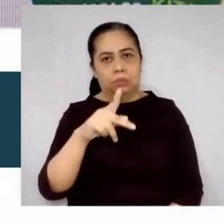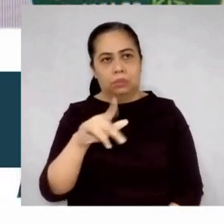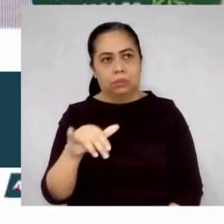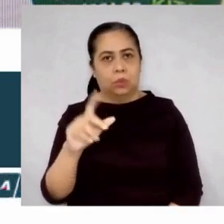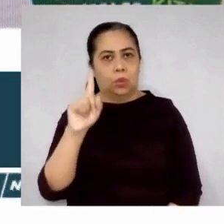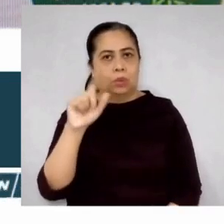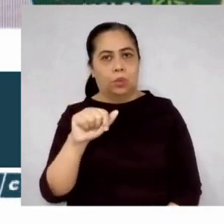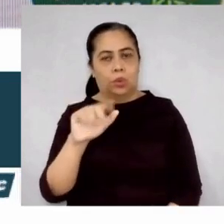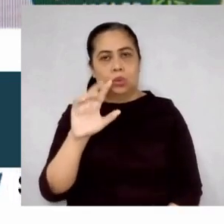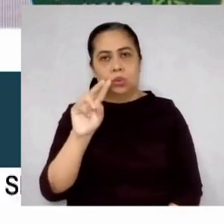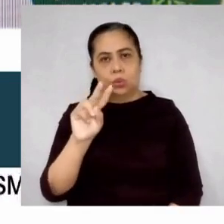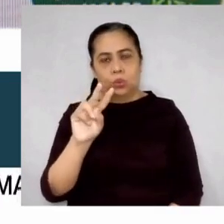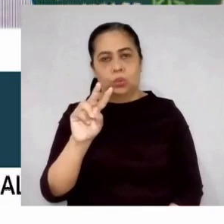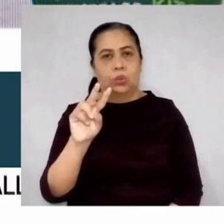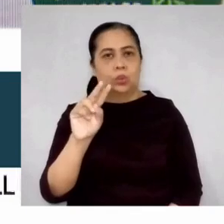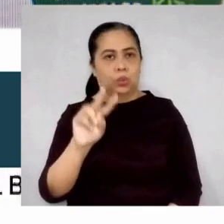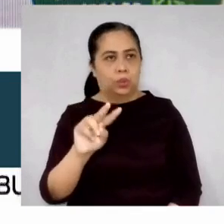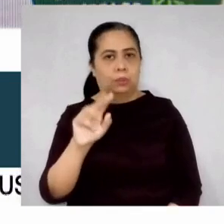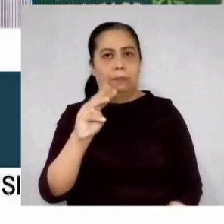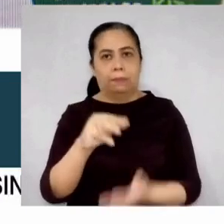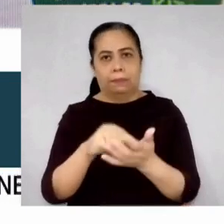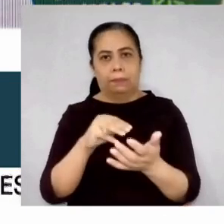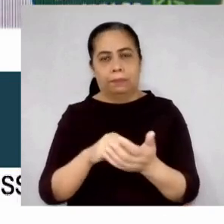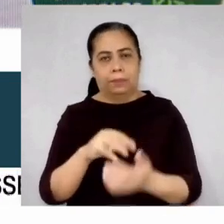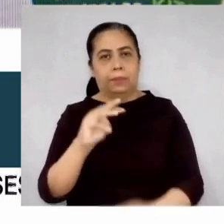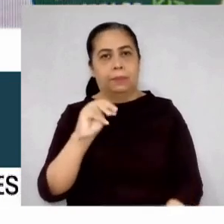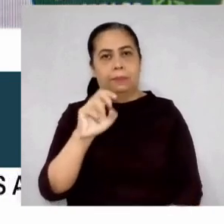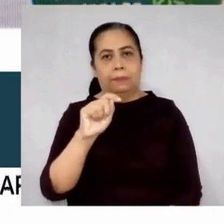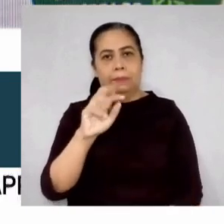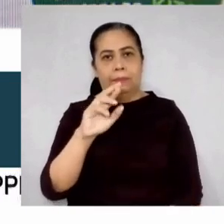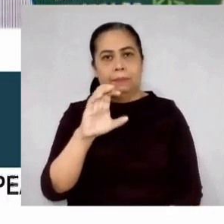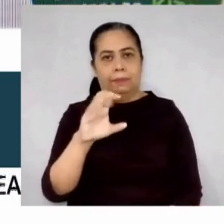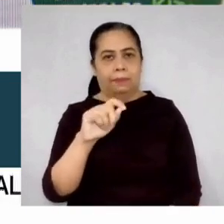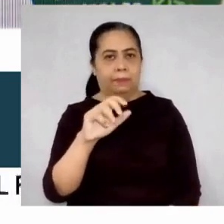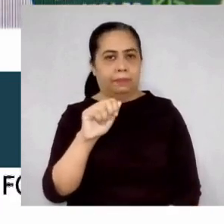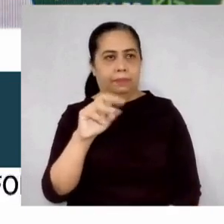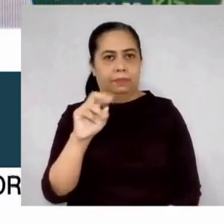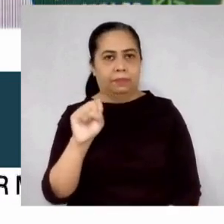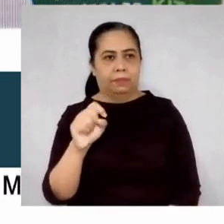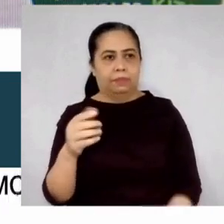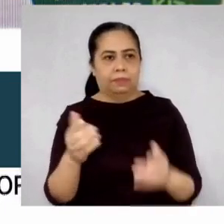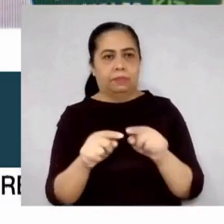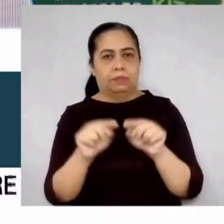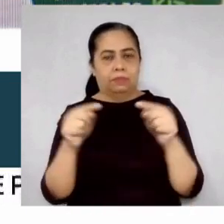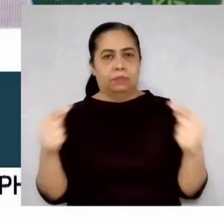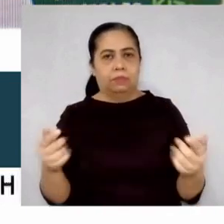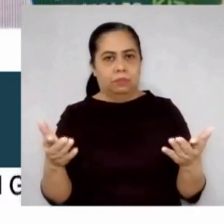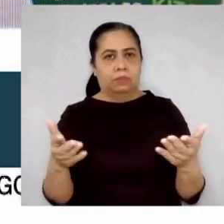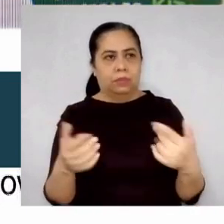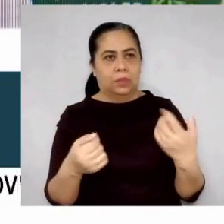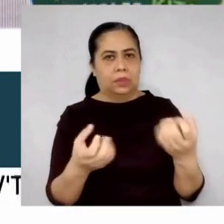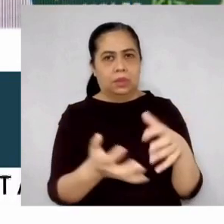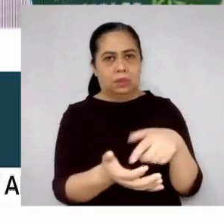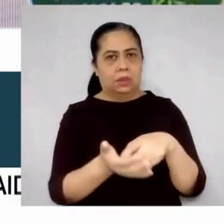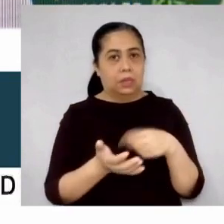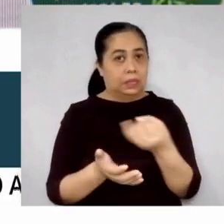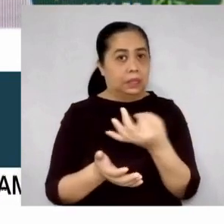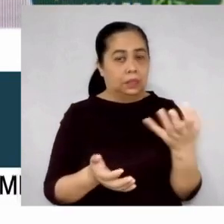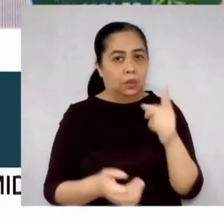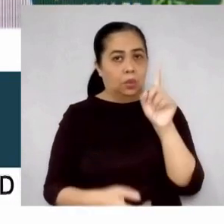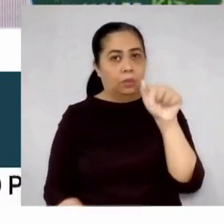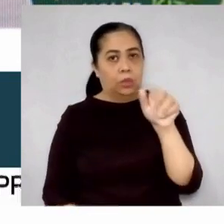.22 million metric tons as against a demand of 1.6